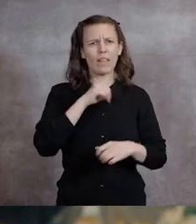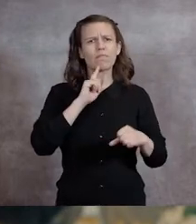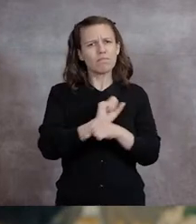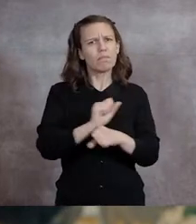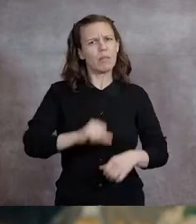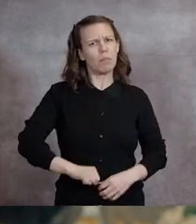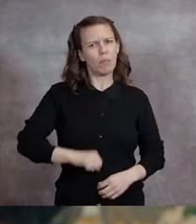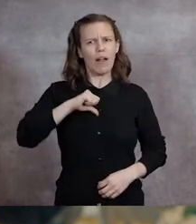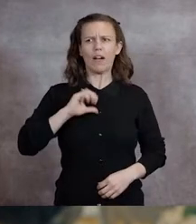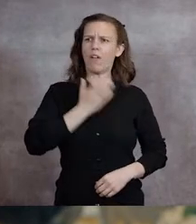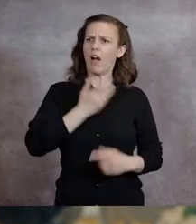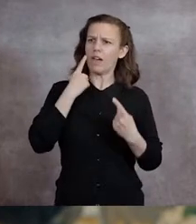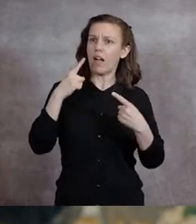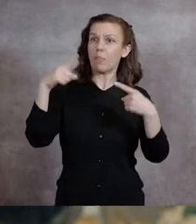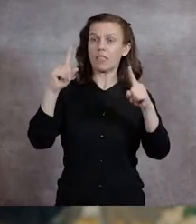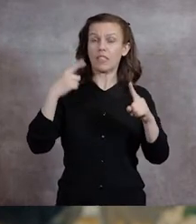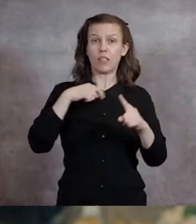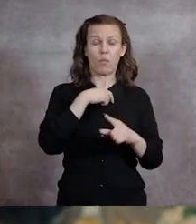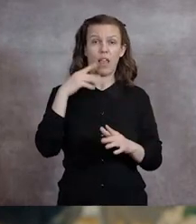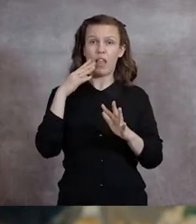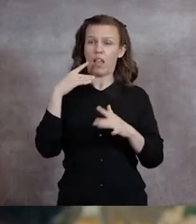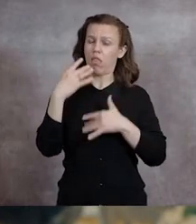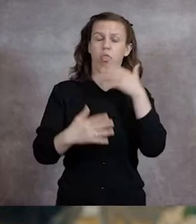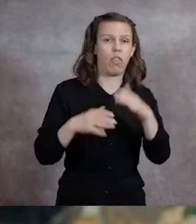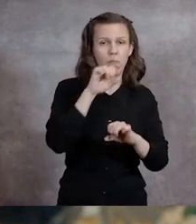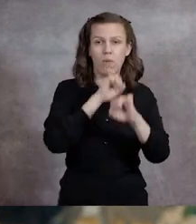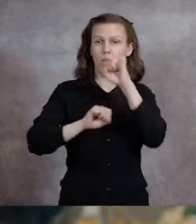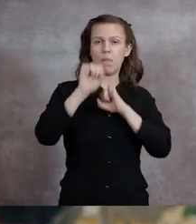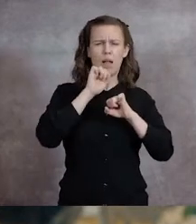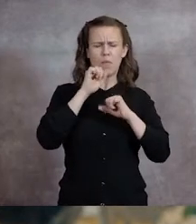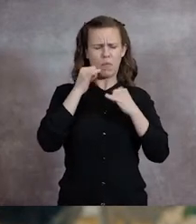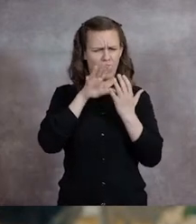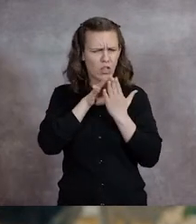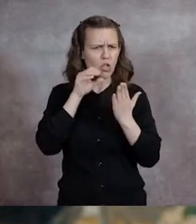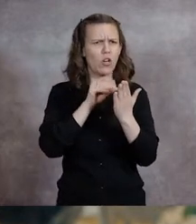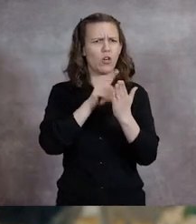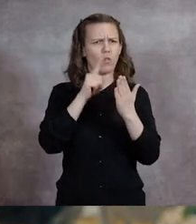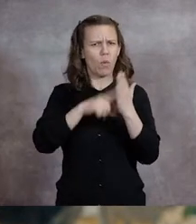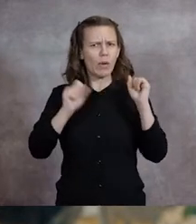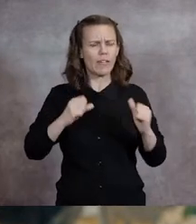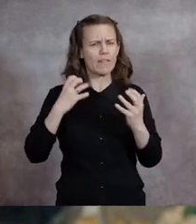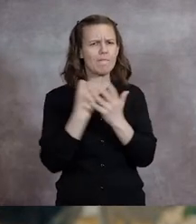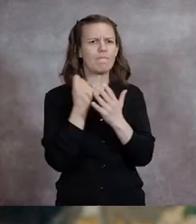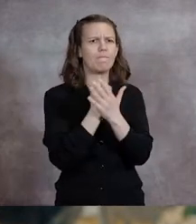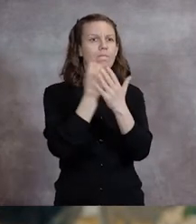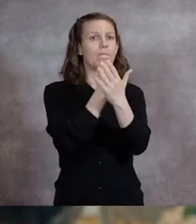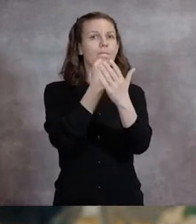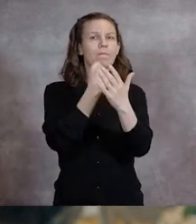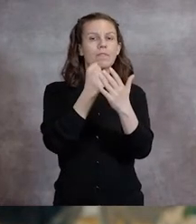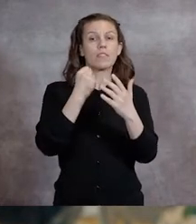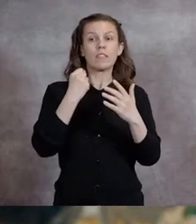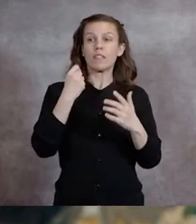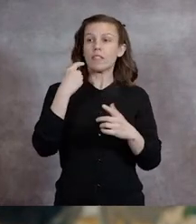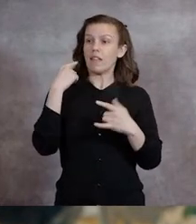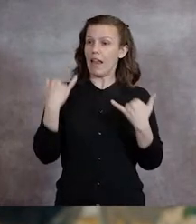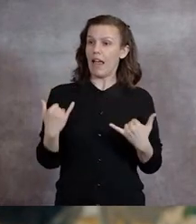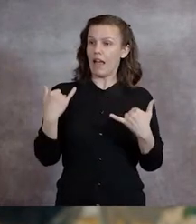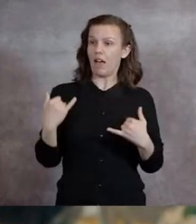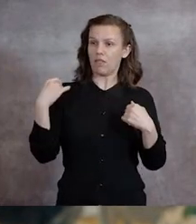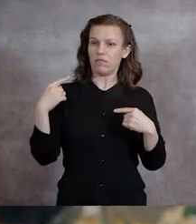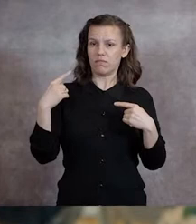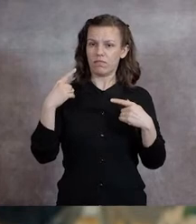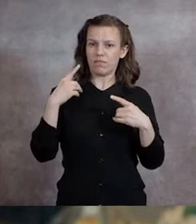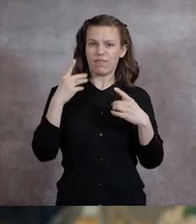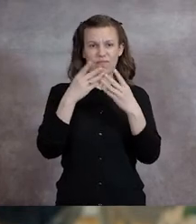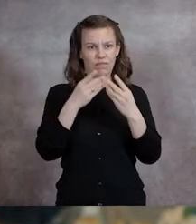we've accomplished. When we stumbled, we strove to take positive lessons from those stumbles. Coming out of this